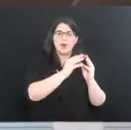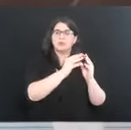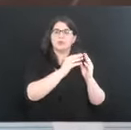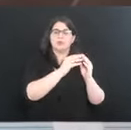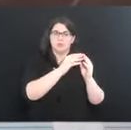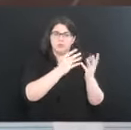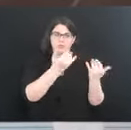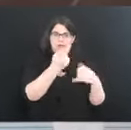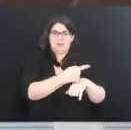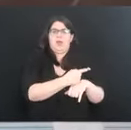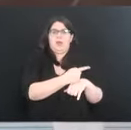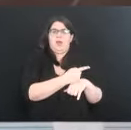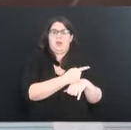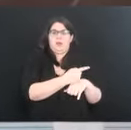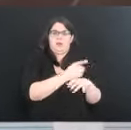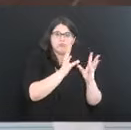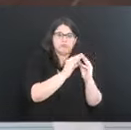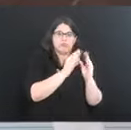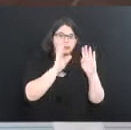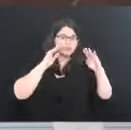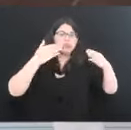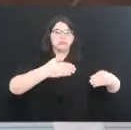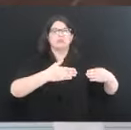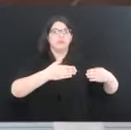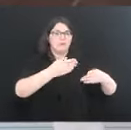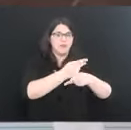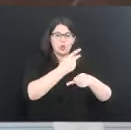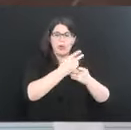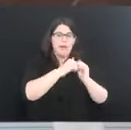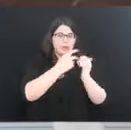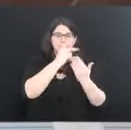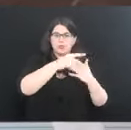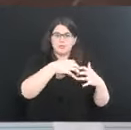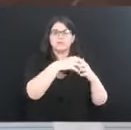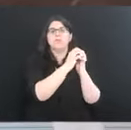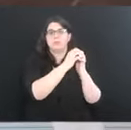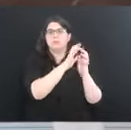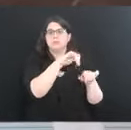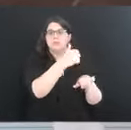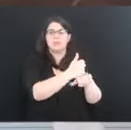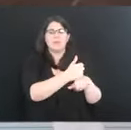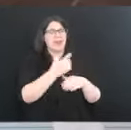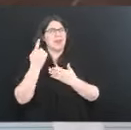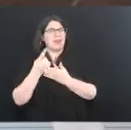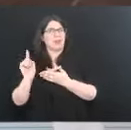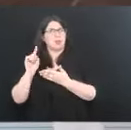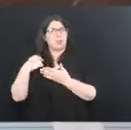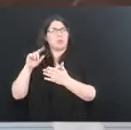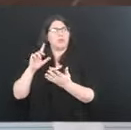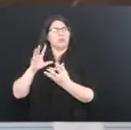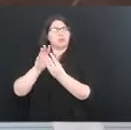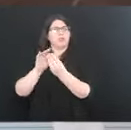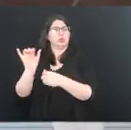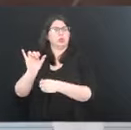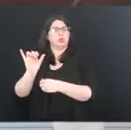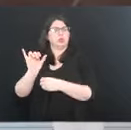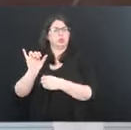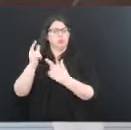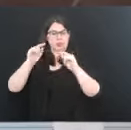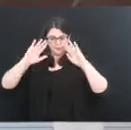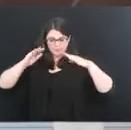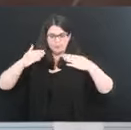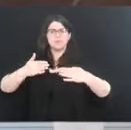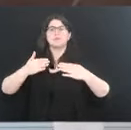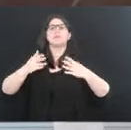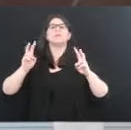and they continue to work on developing programs. We've met with some folks just last week dealing with our quick